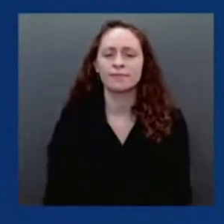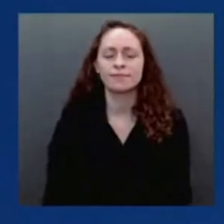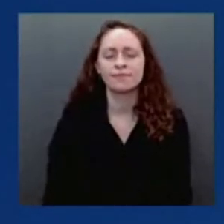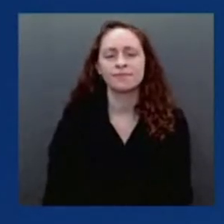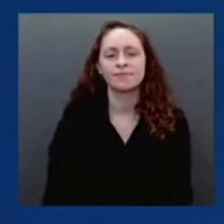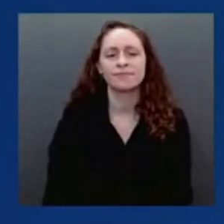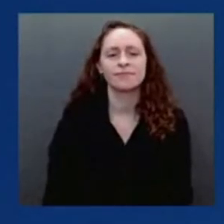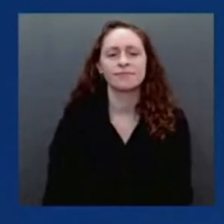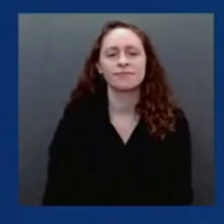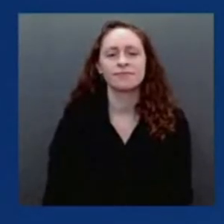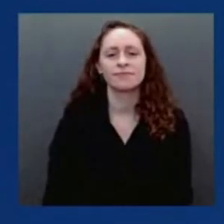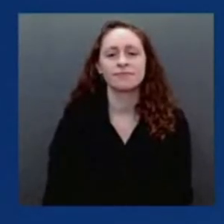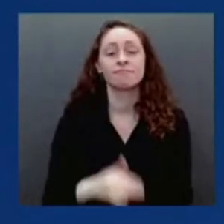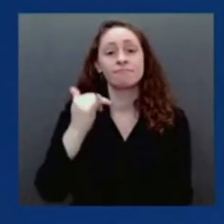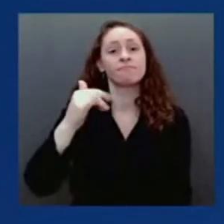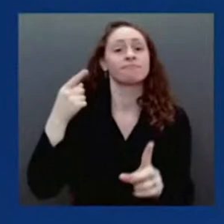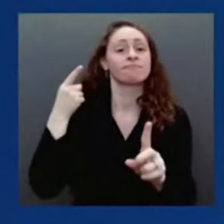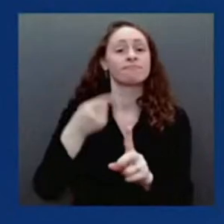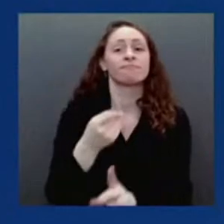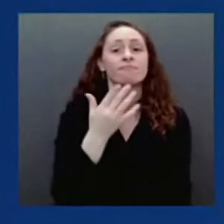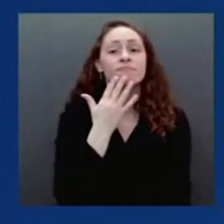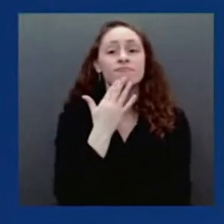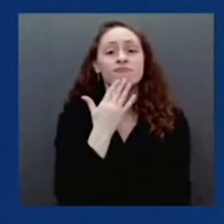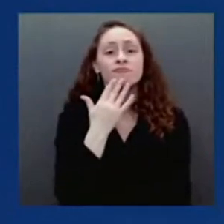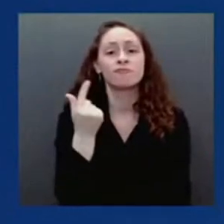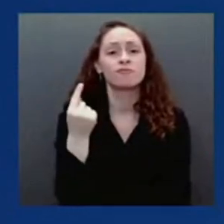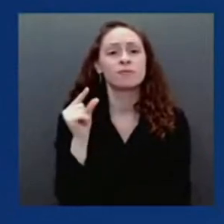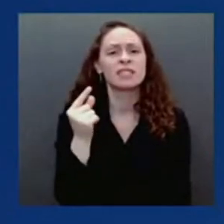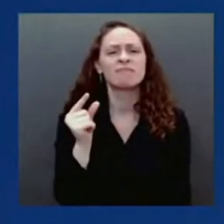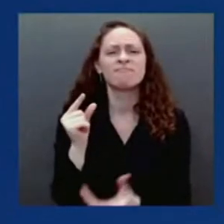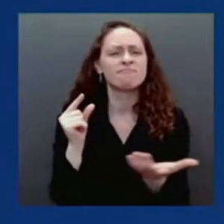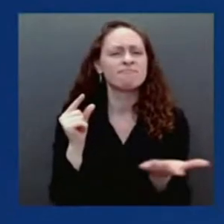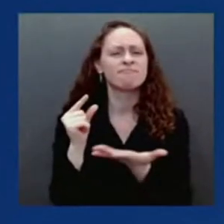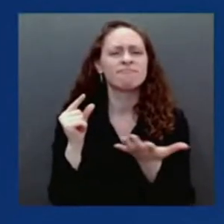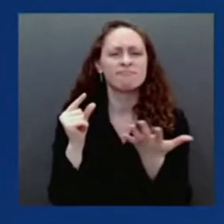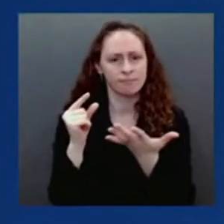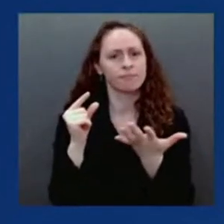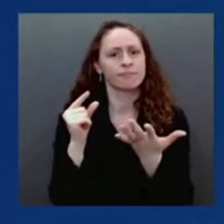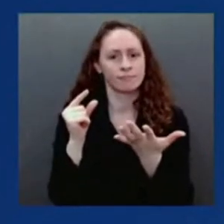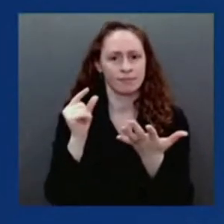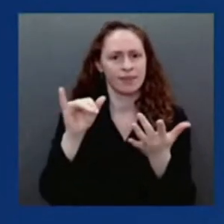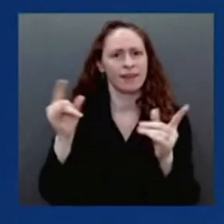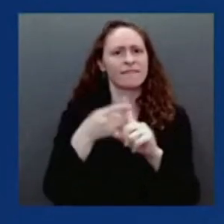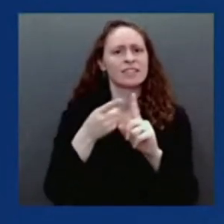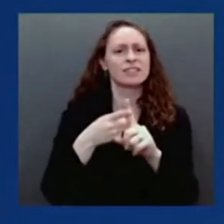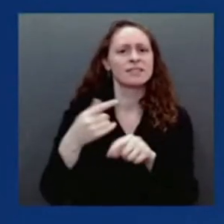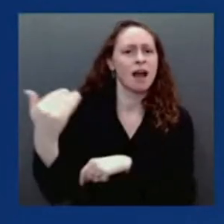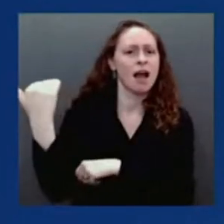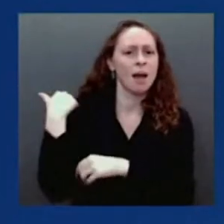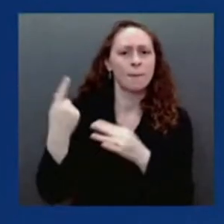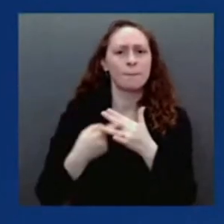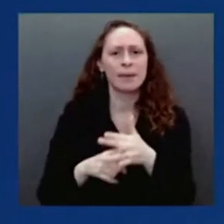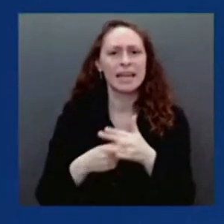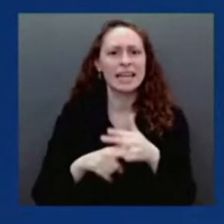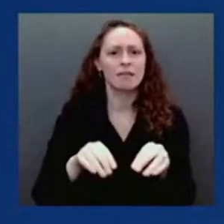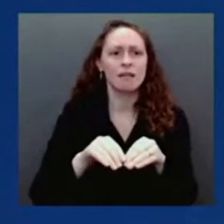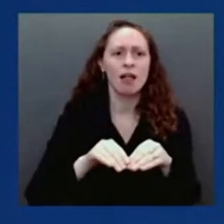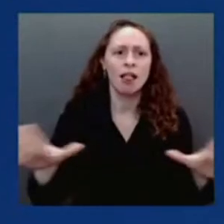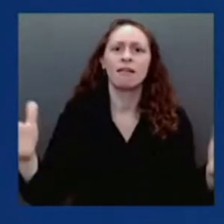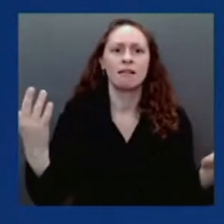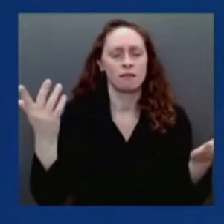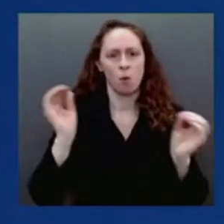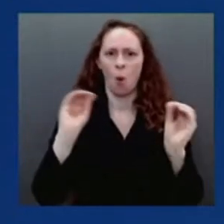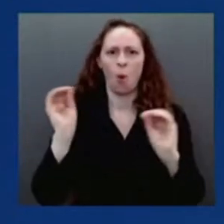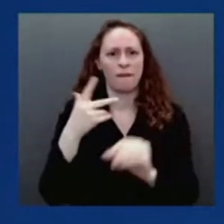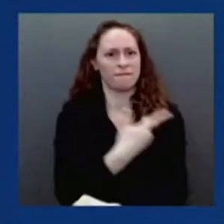vaccination rates were low and cases, hospitalizations, and deaths were high. The peak during the summer months was when the